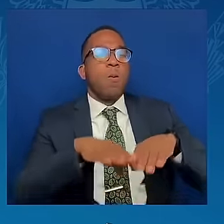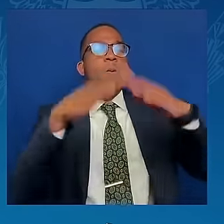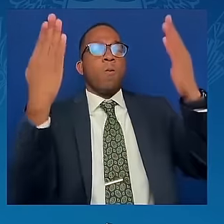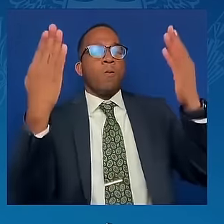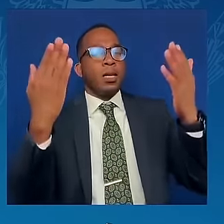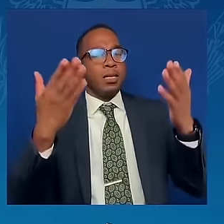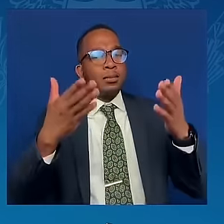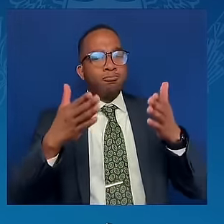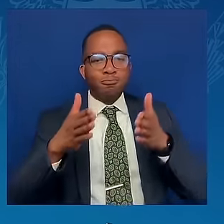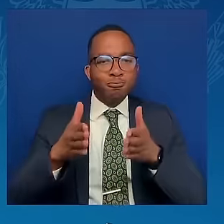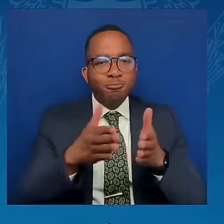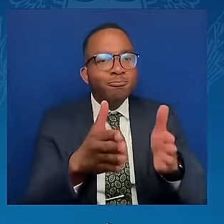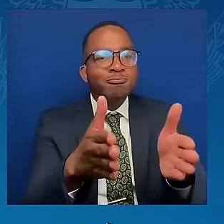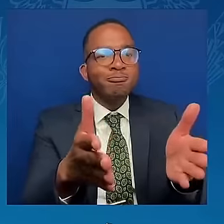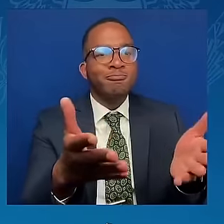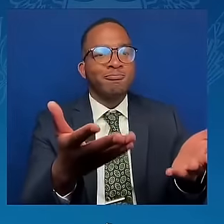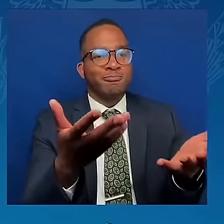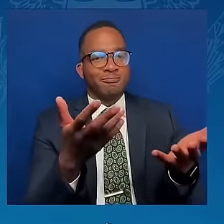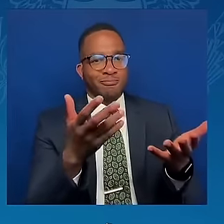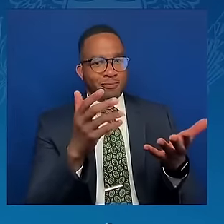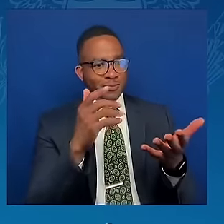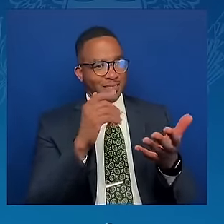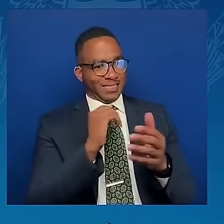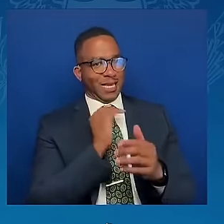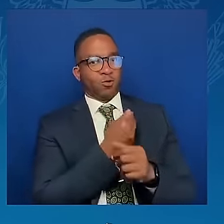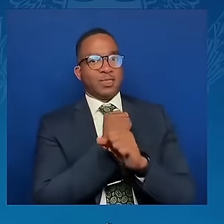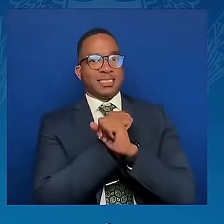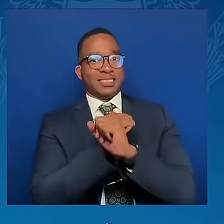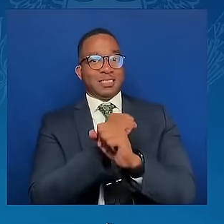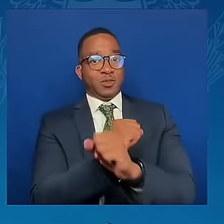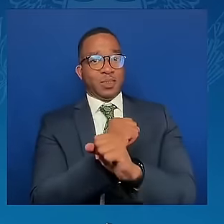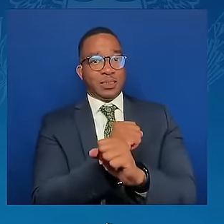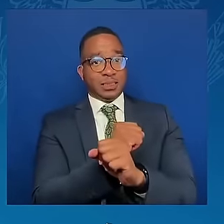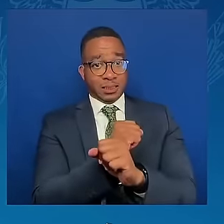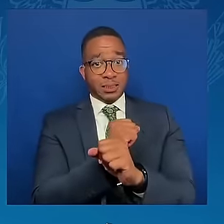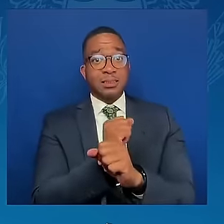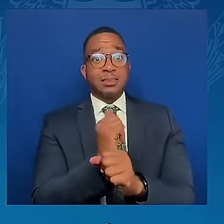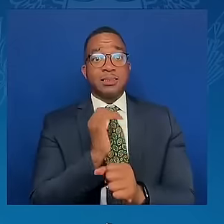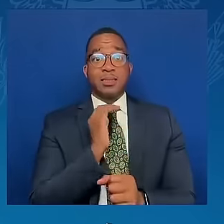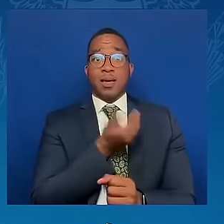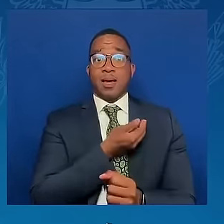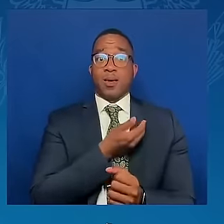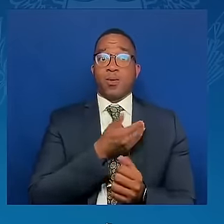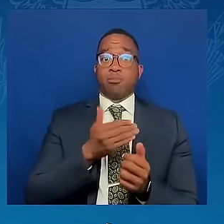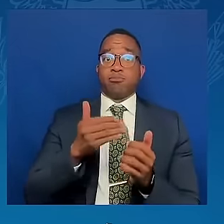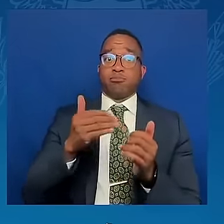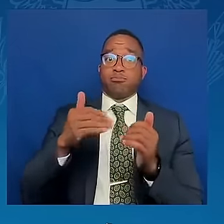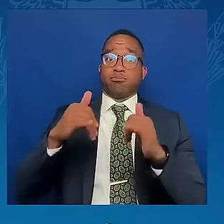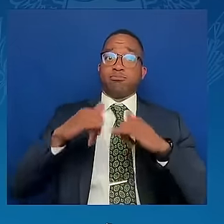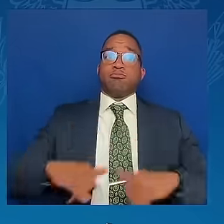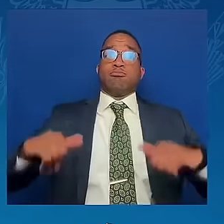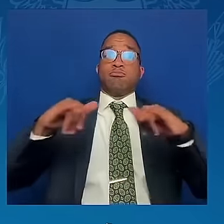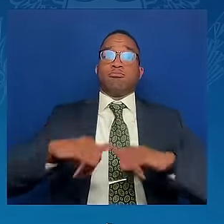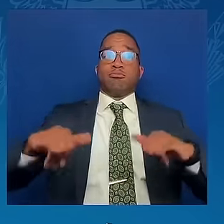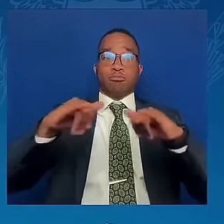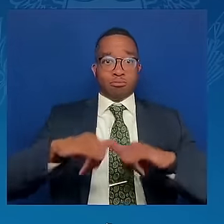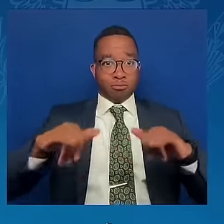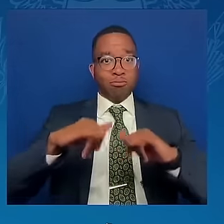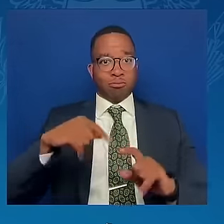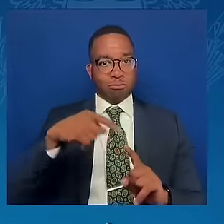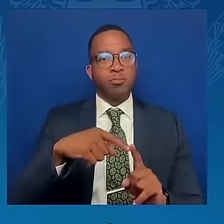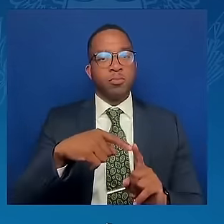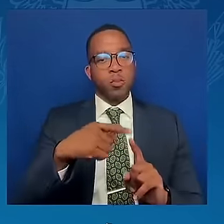Our common task is to reaffirm the primacy of the United Nations Charter.